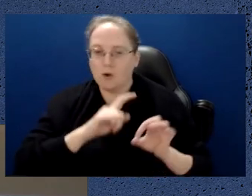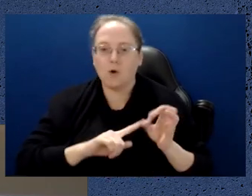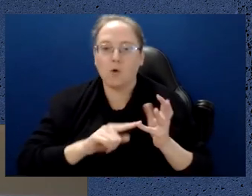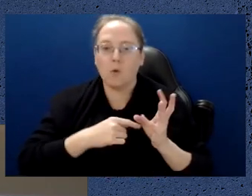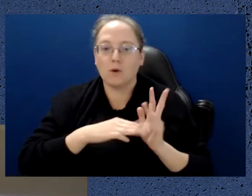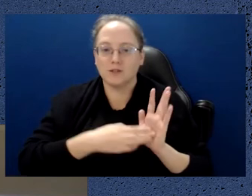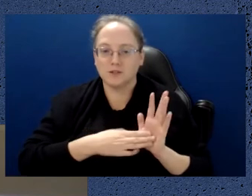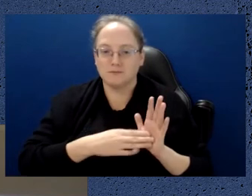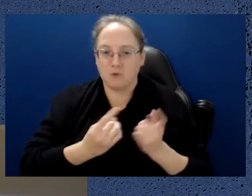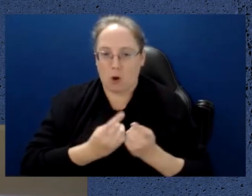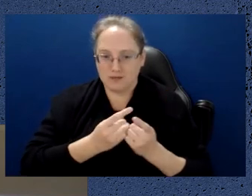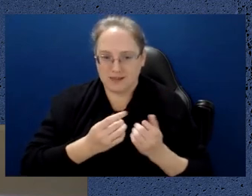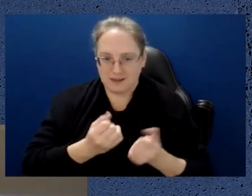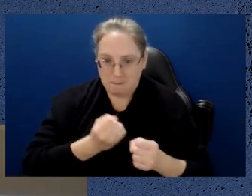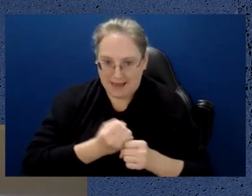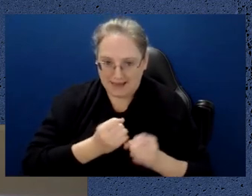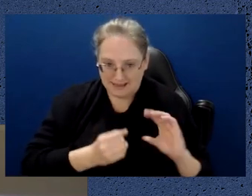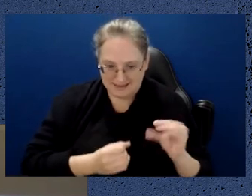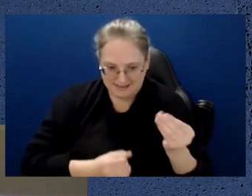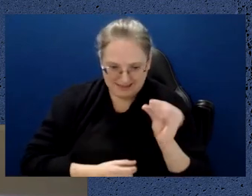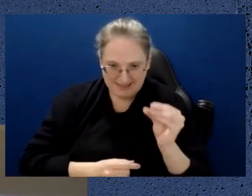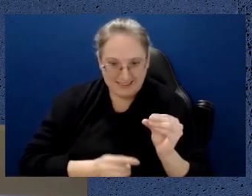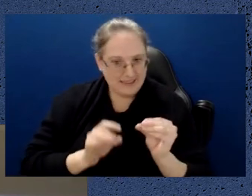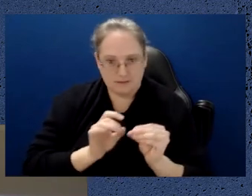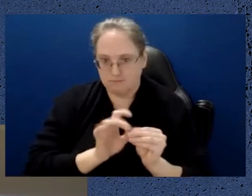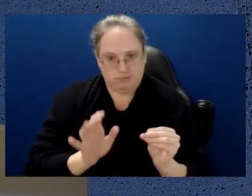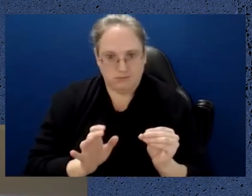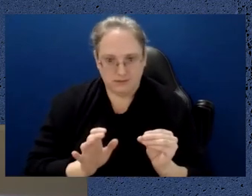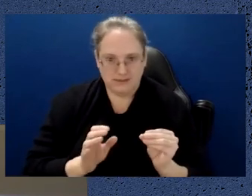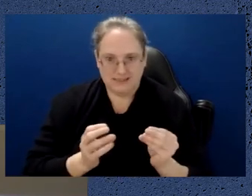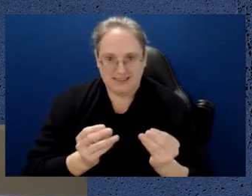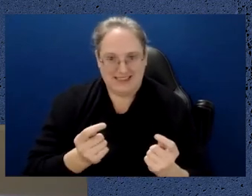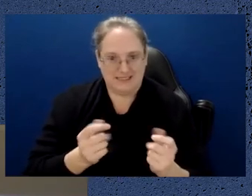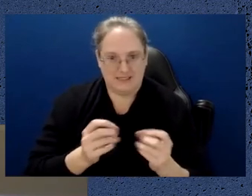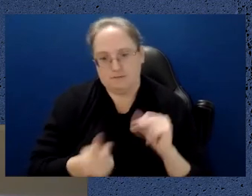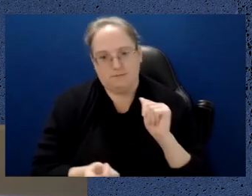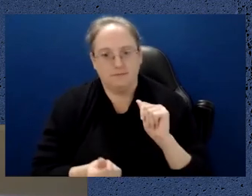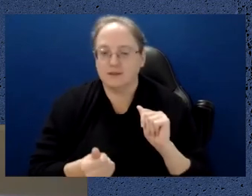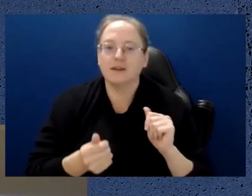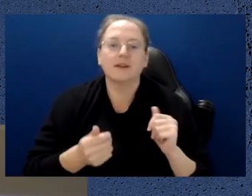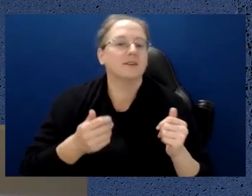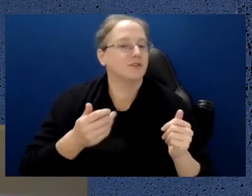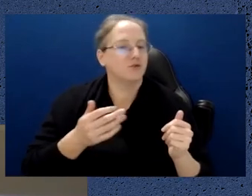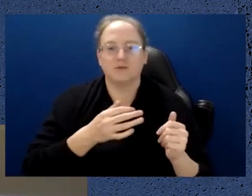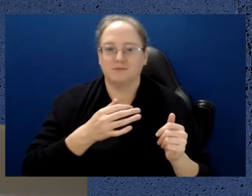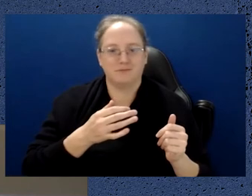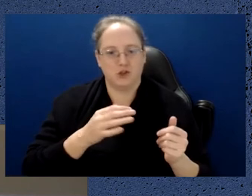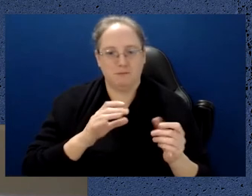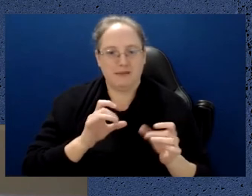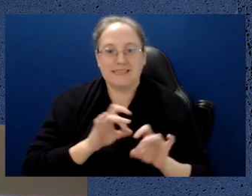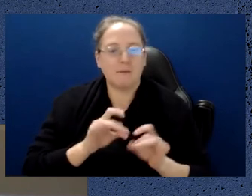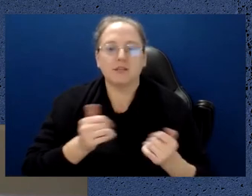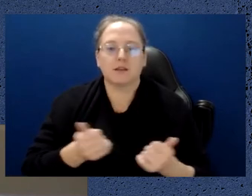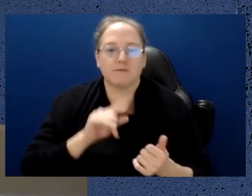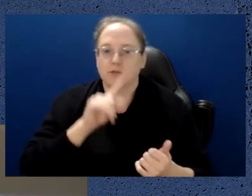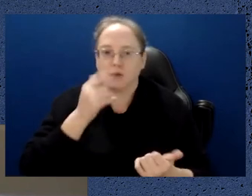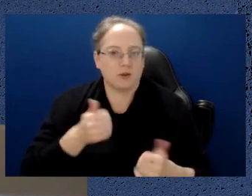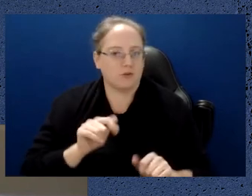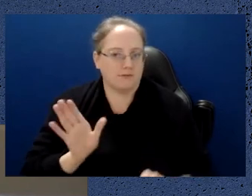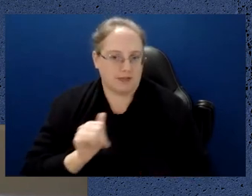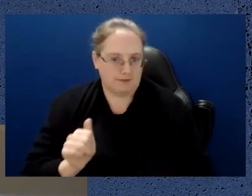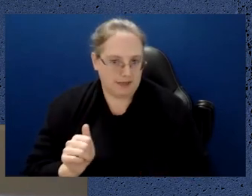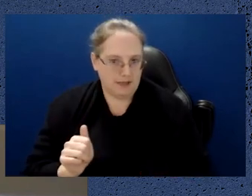very delicate, and they can very quickly become not quantum and therefore not useful. And that's as true for